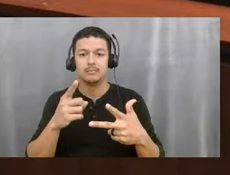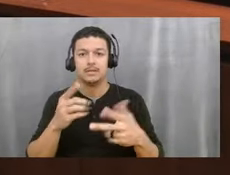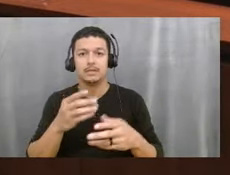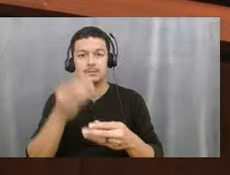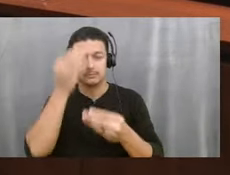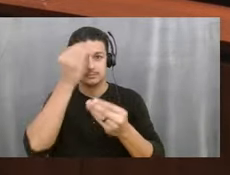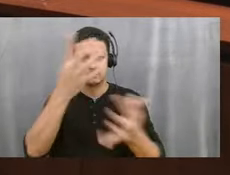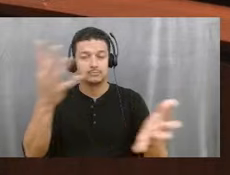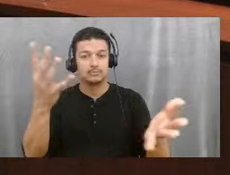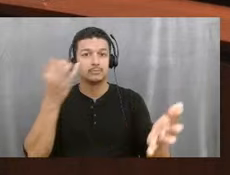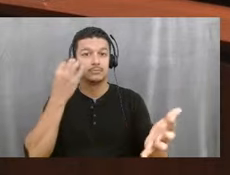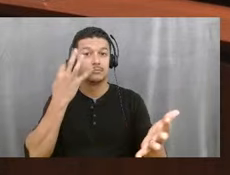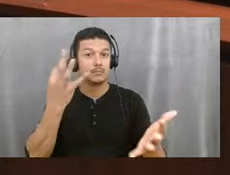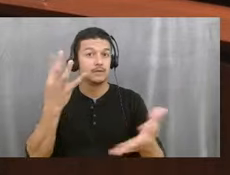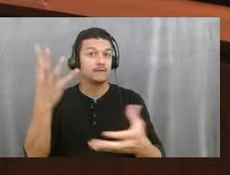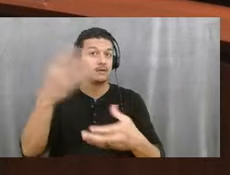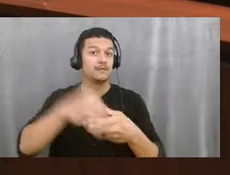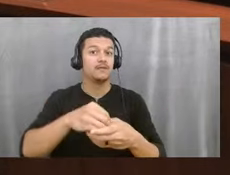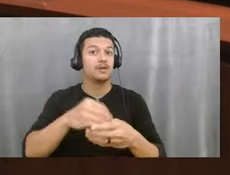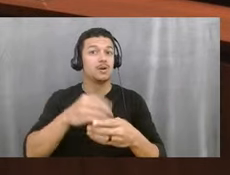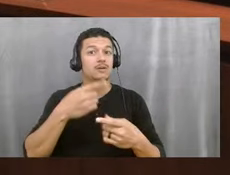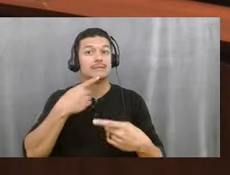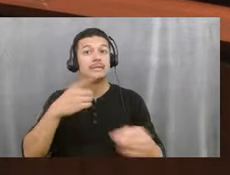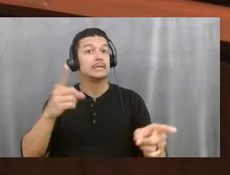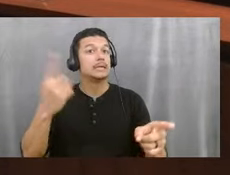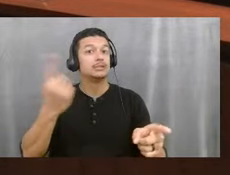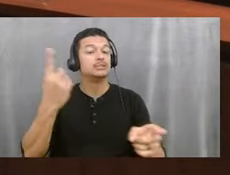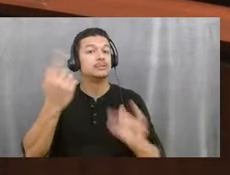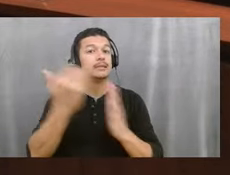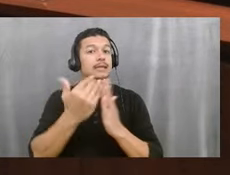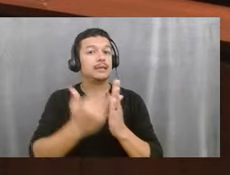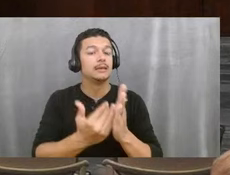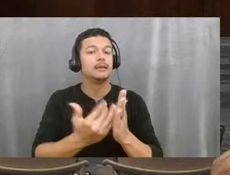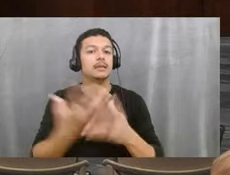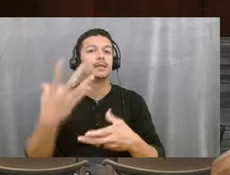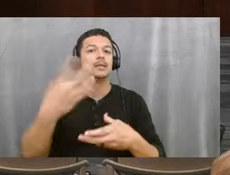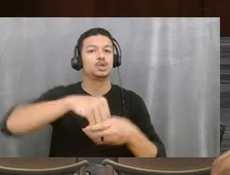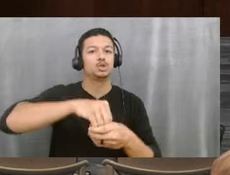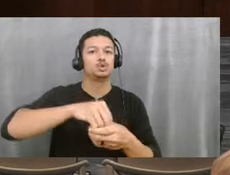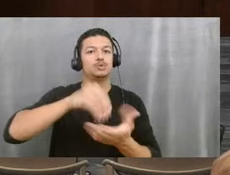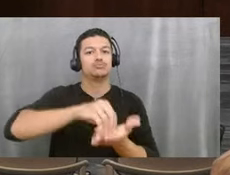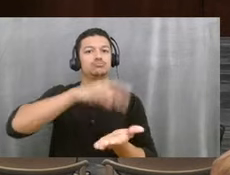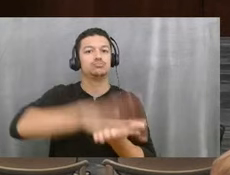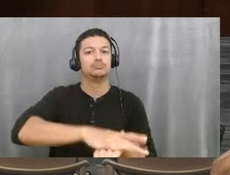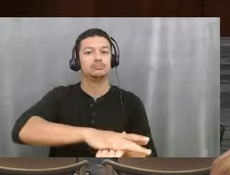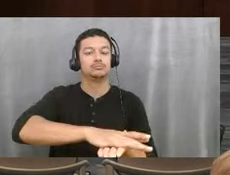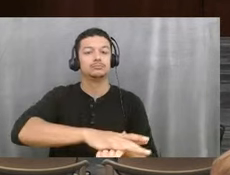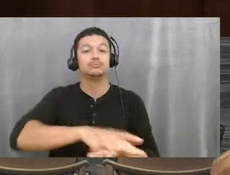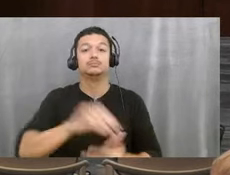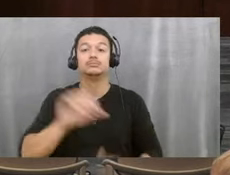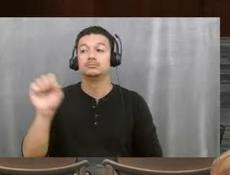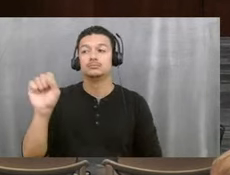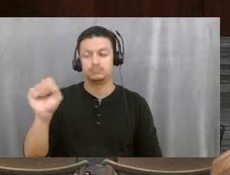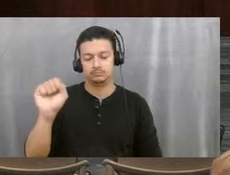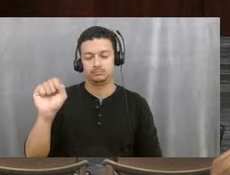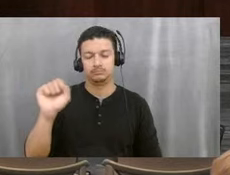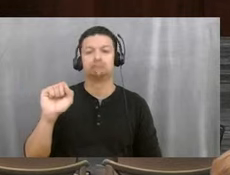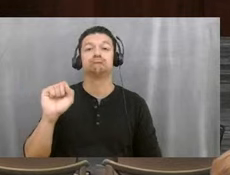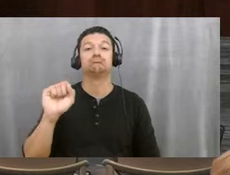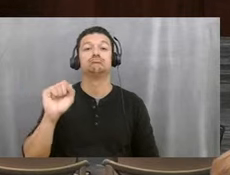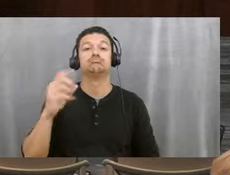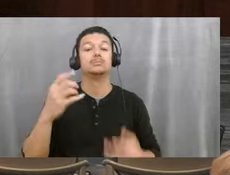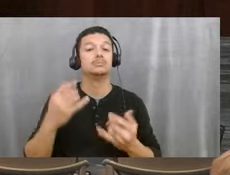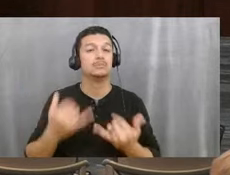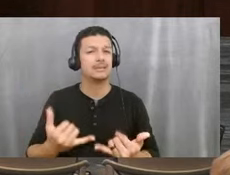disclosures or to each item and then make them part of the record. Yes. Now, I do